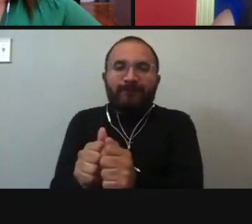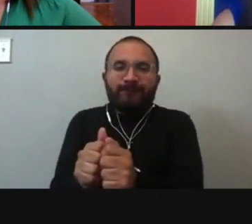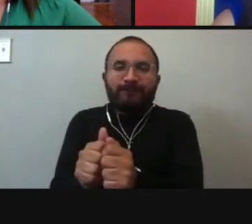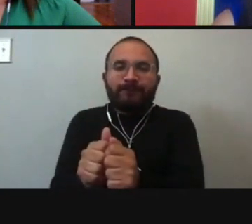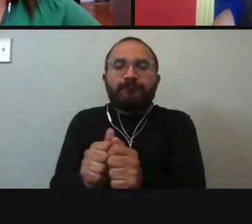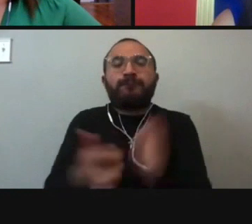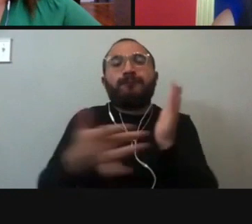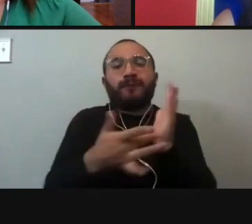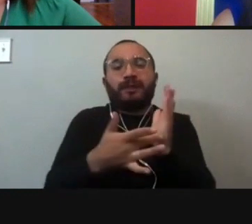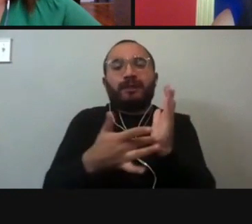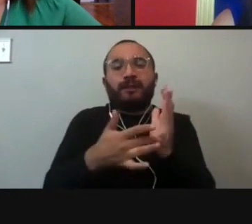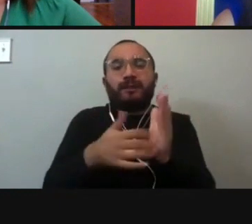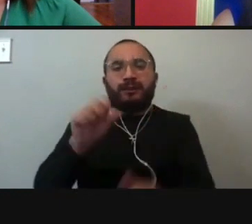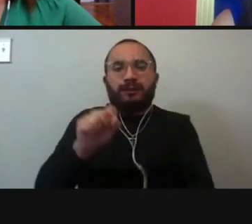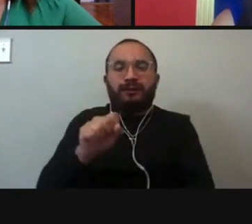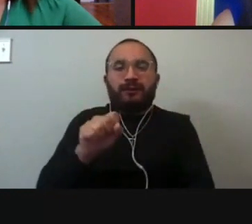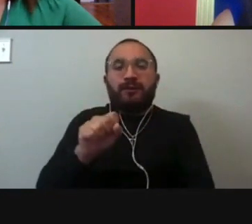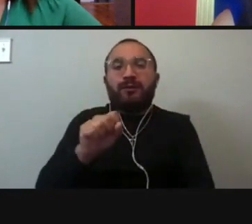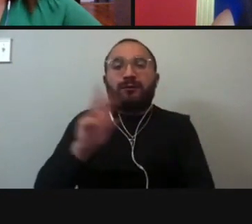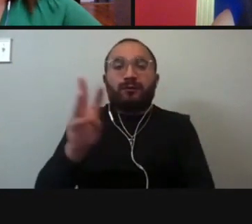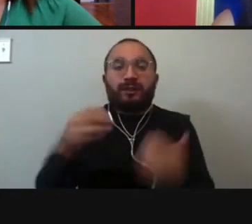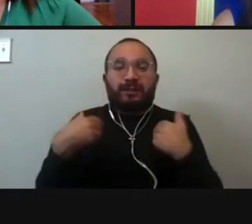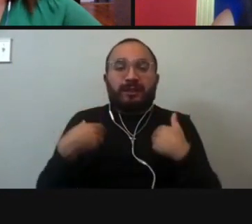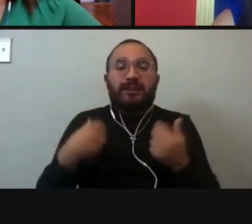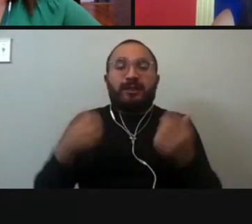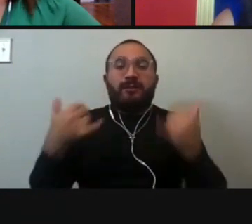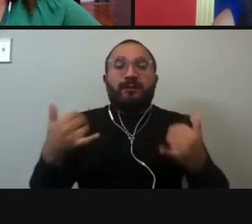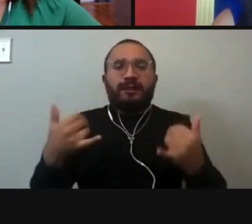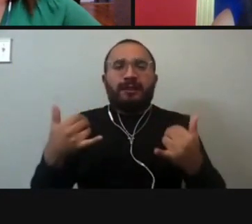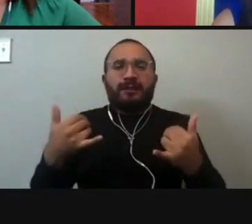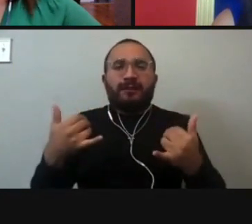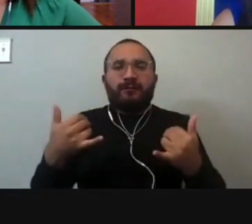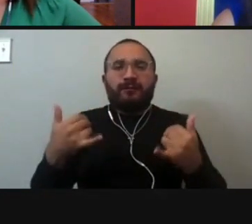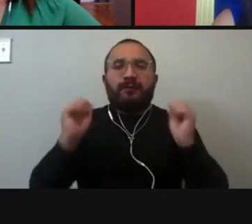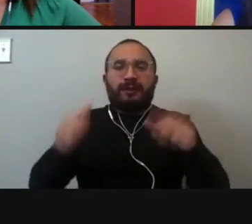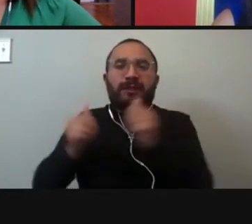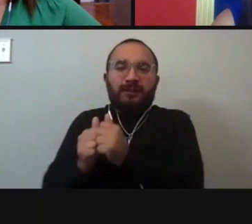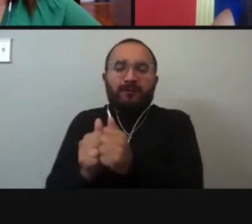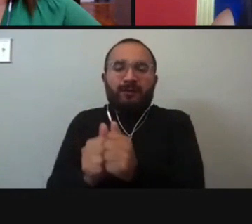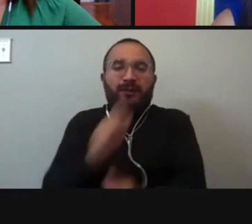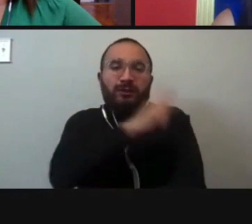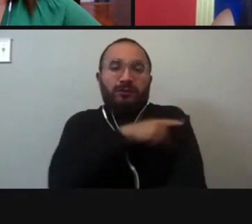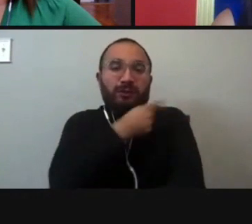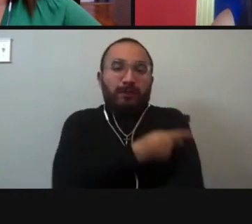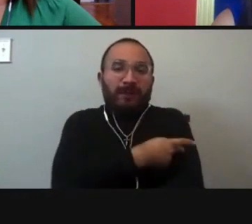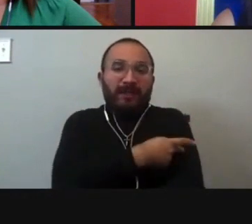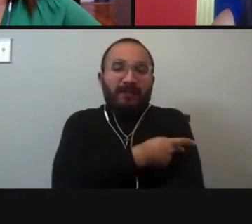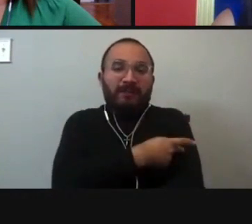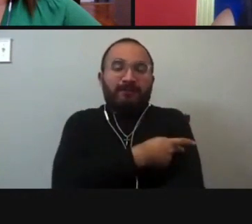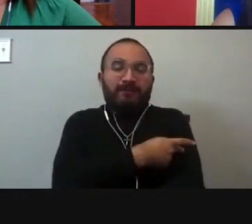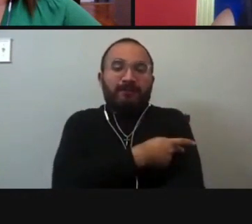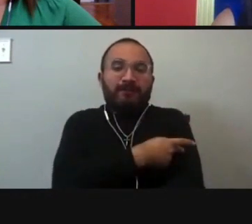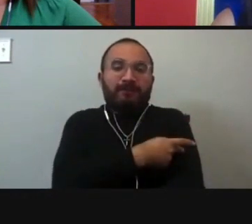software and devices that our paramedics have, they can, um, now follow a patient from point, whether it's be the point